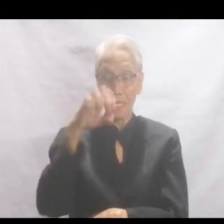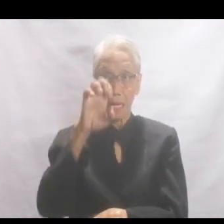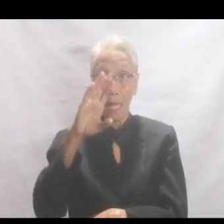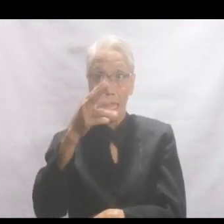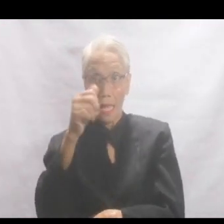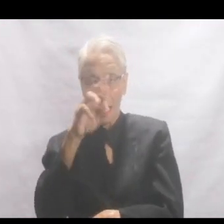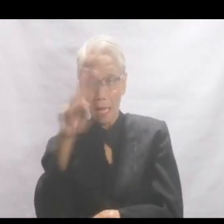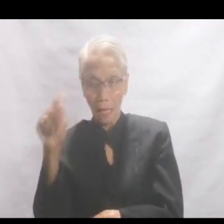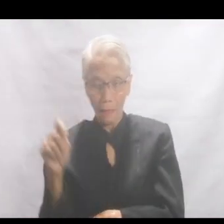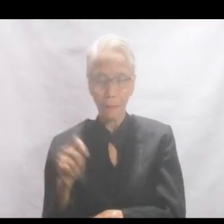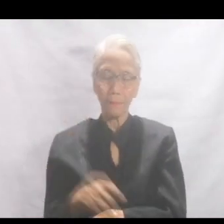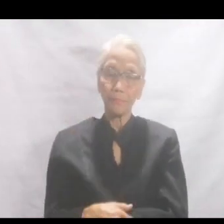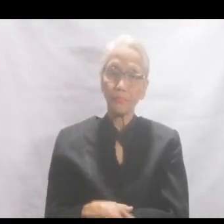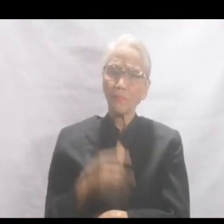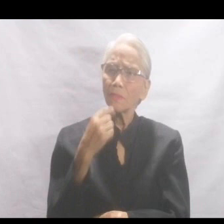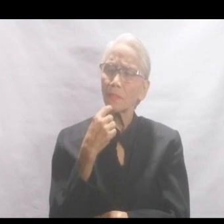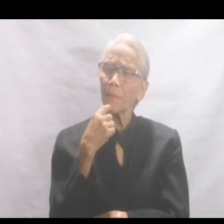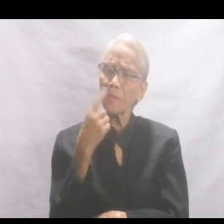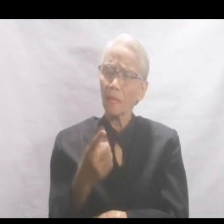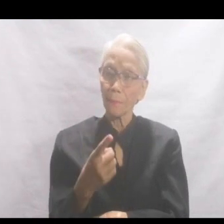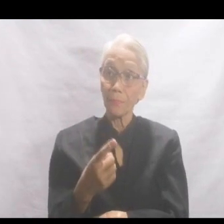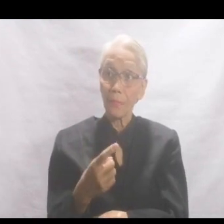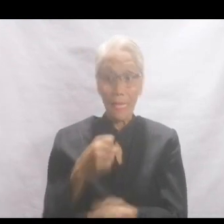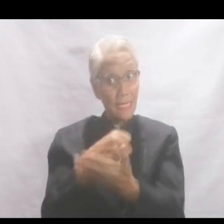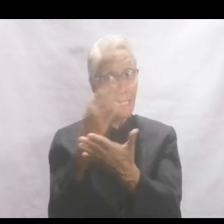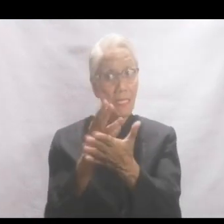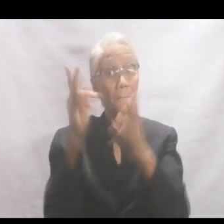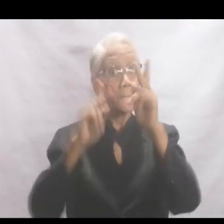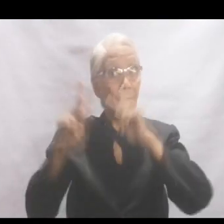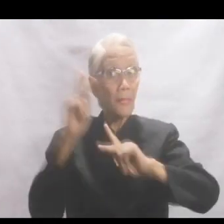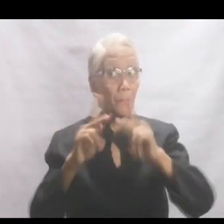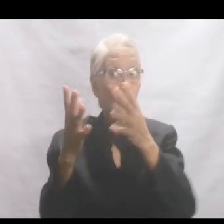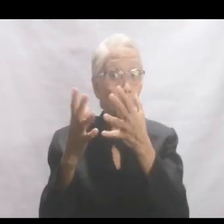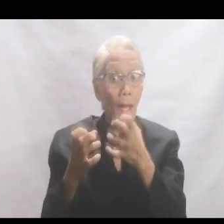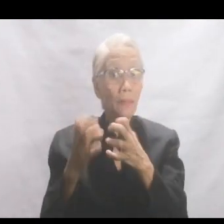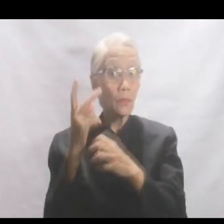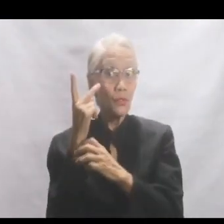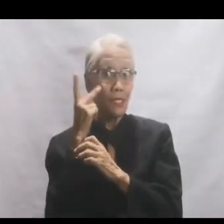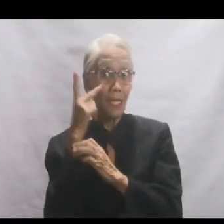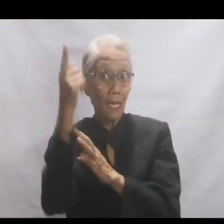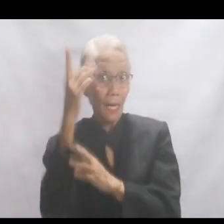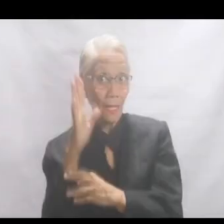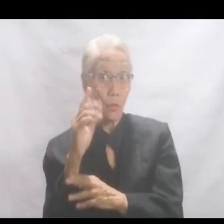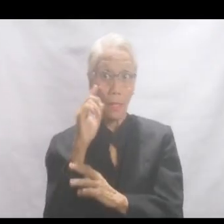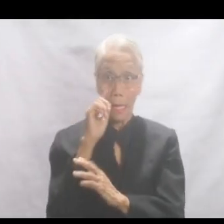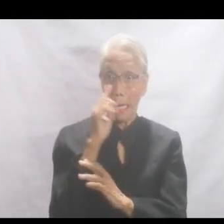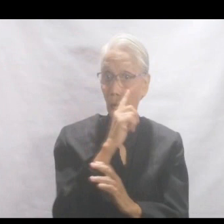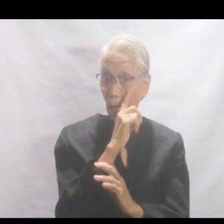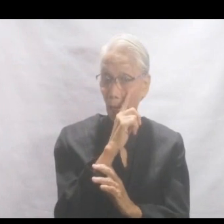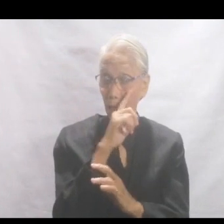niyo ba yan? Noong pang 12th century. Sabi niya, some people want to see God with their eyes